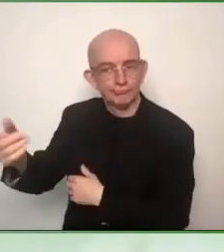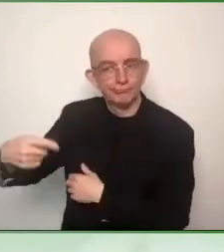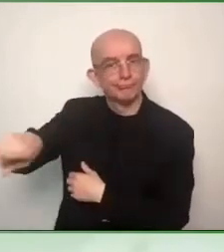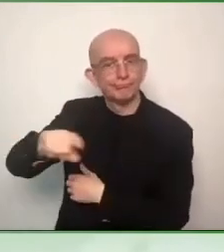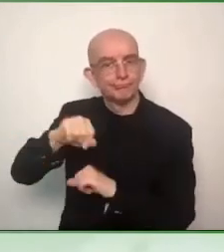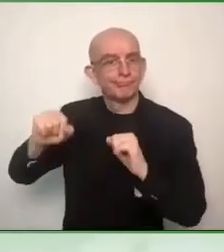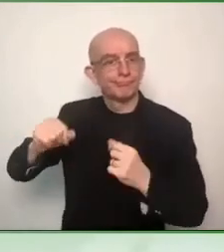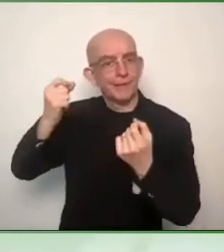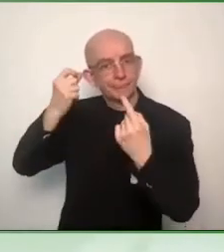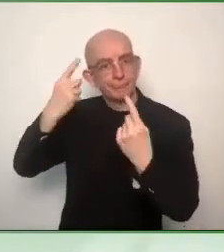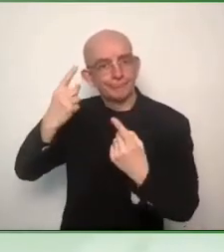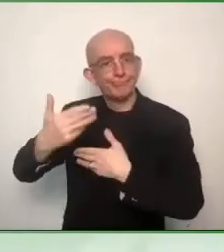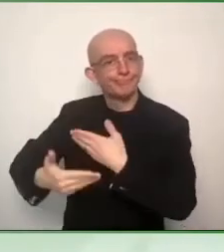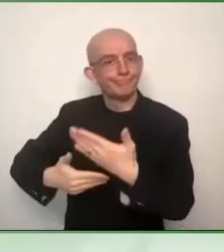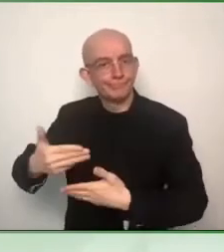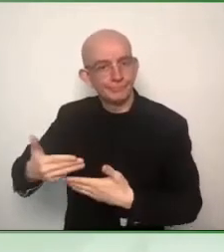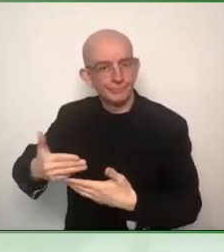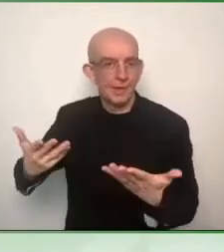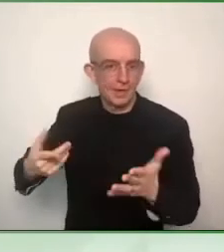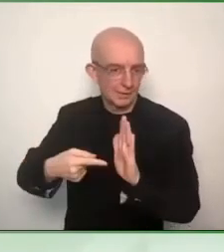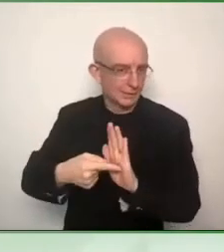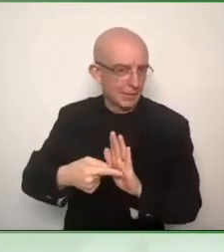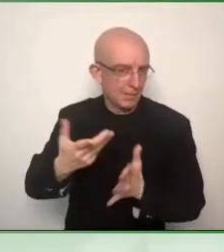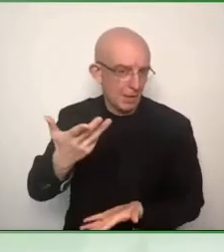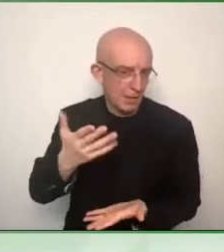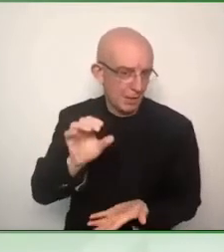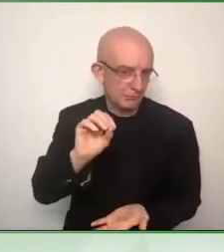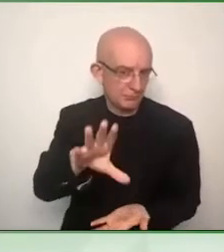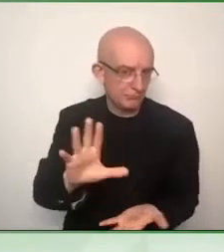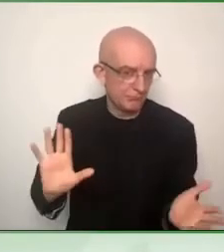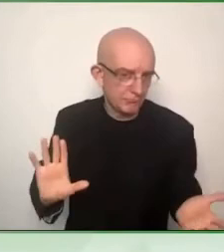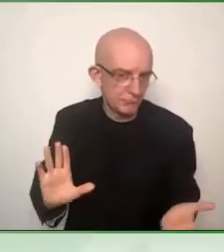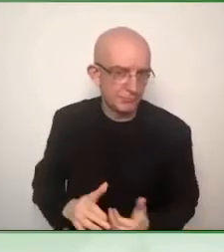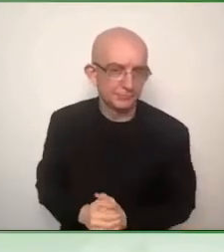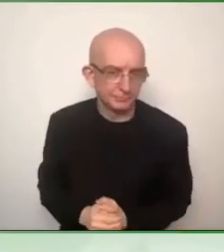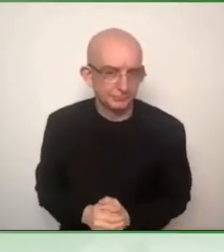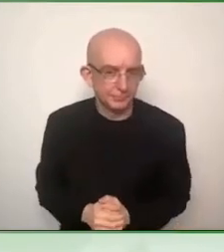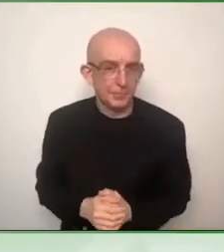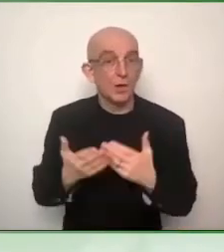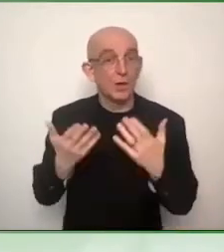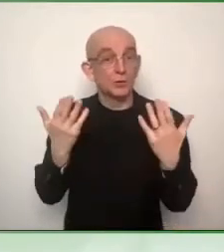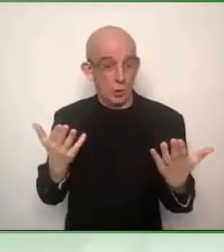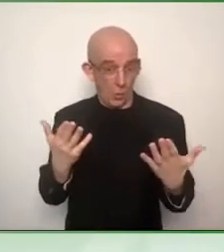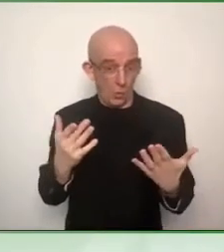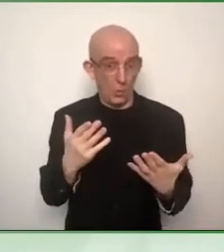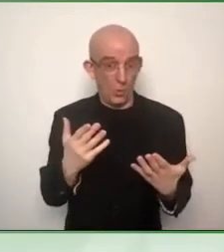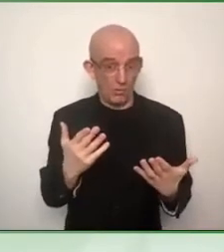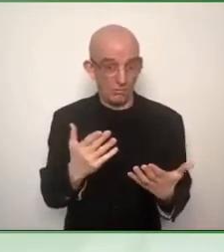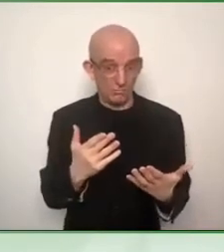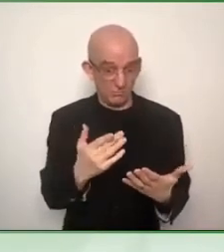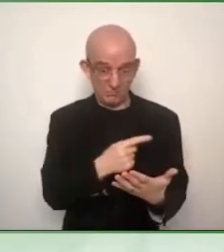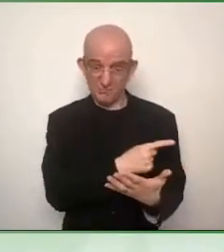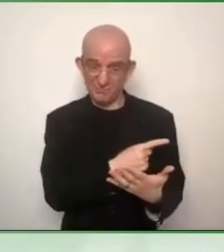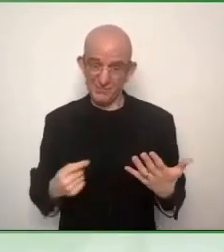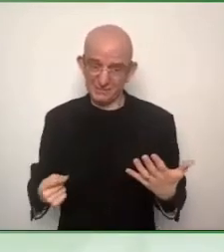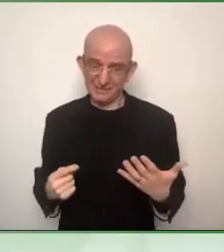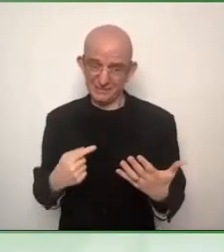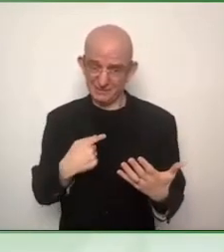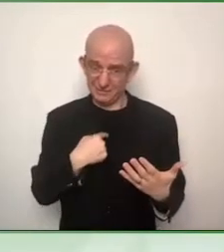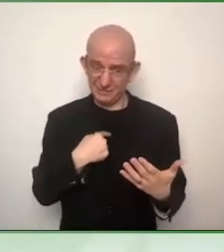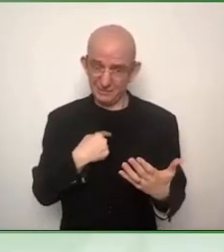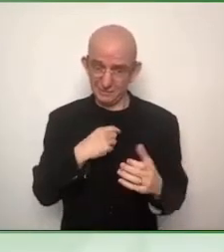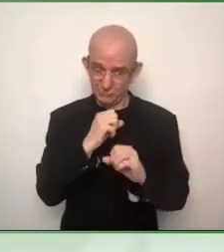is what we mean by the non-digital, not necessarily digital